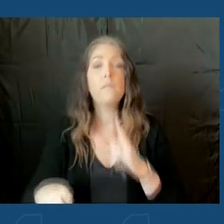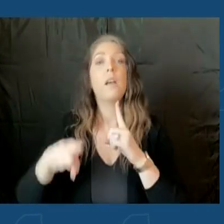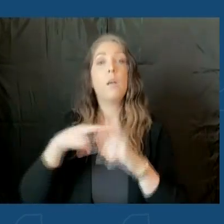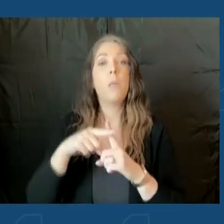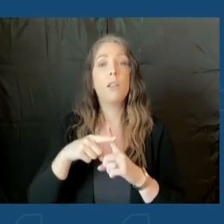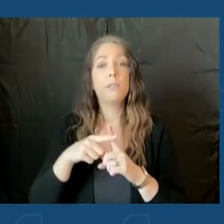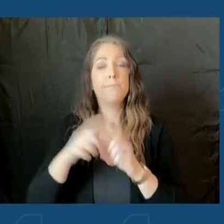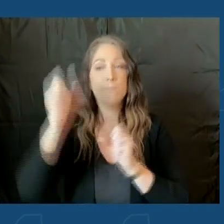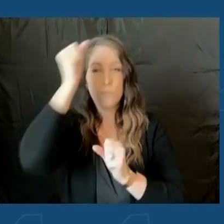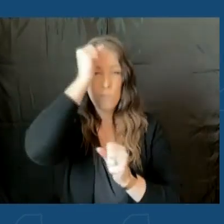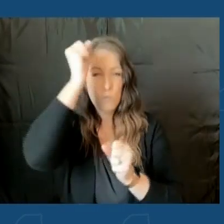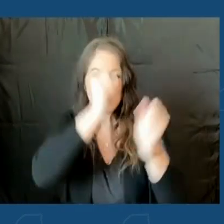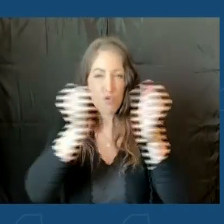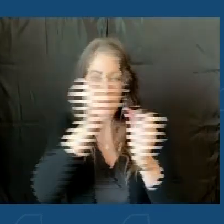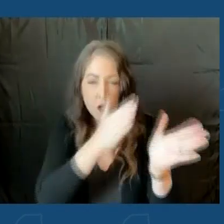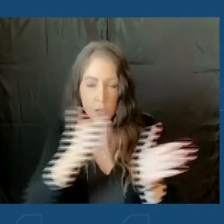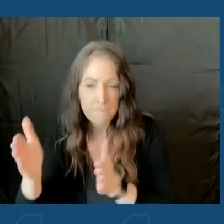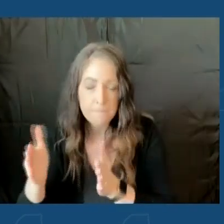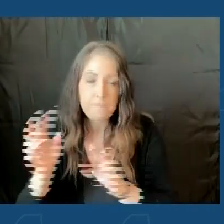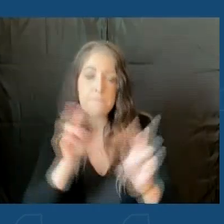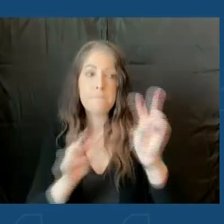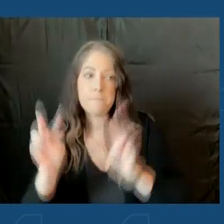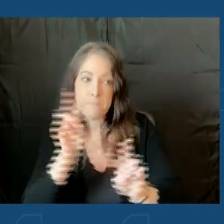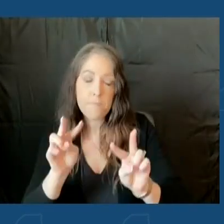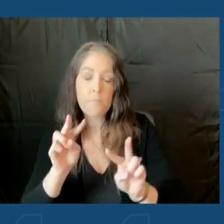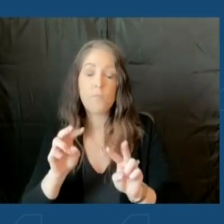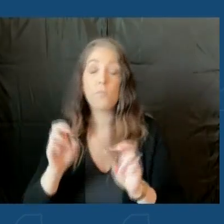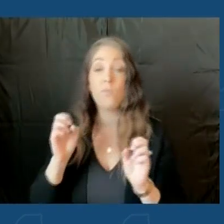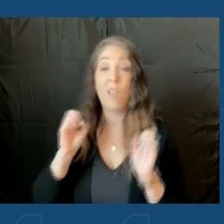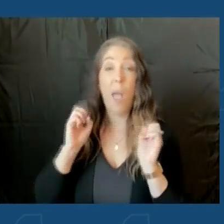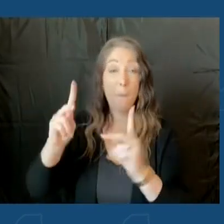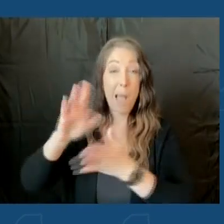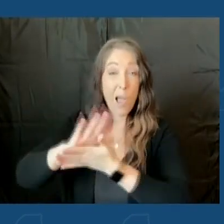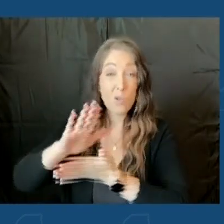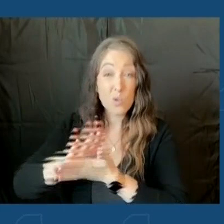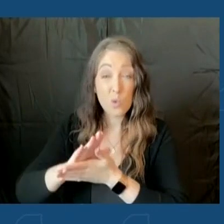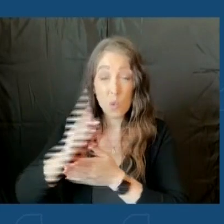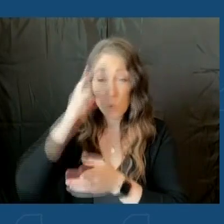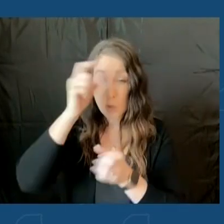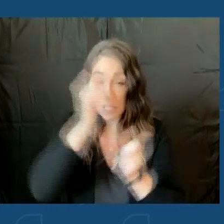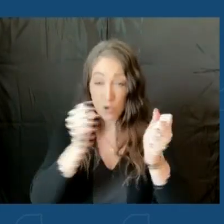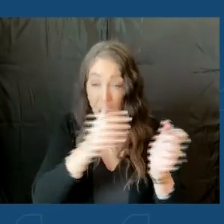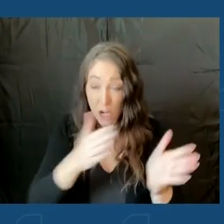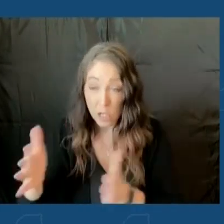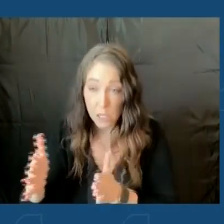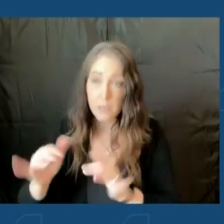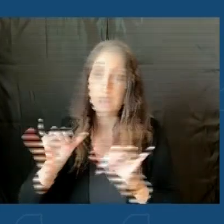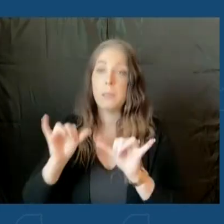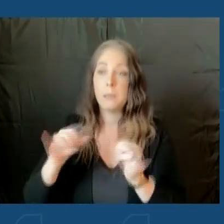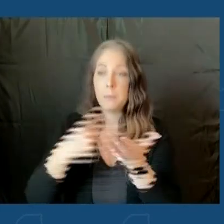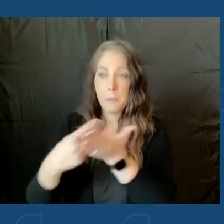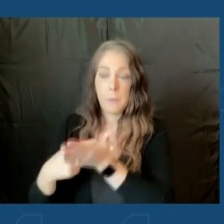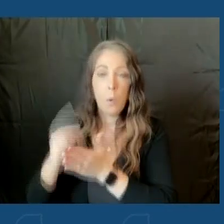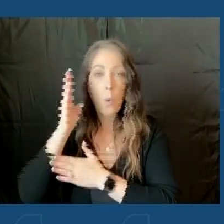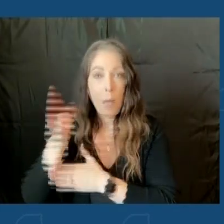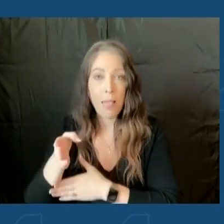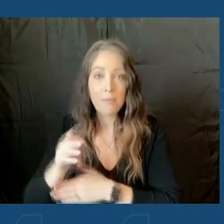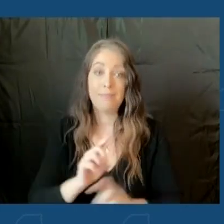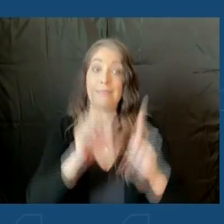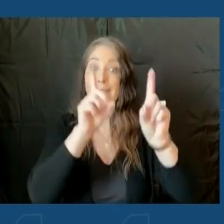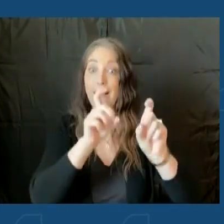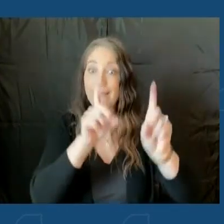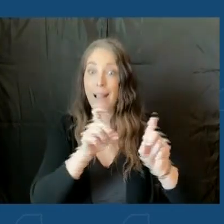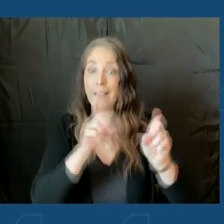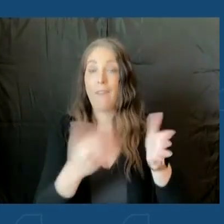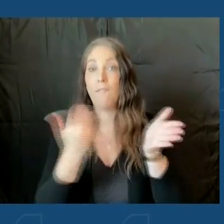strategy. We will be talking about our return to school strategy, getting more New Yorkers vaccinated and boosted, testing early, testing often, more